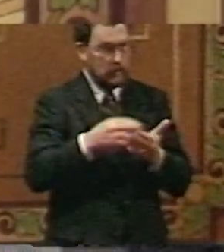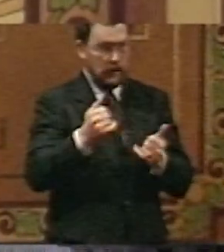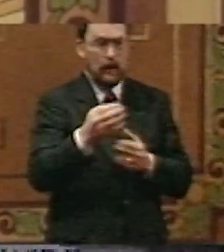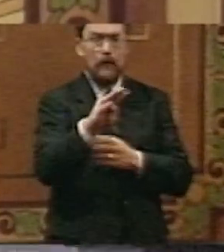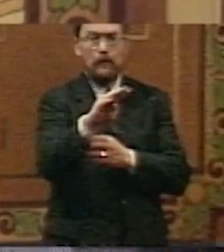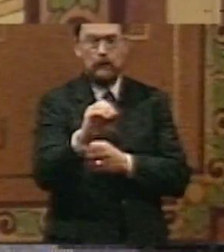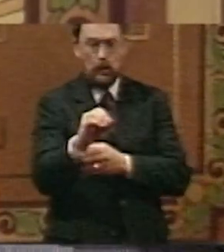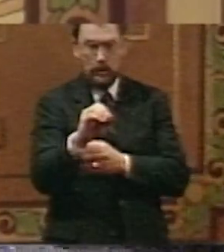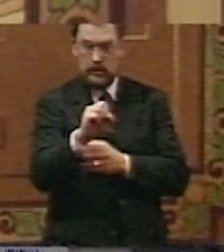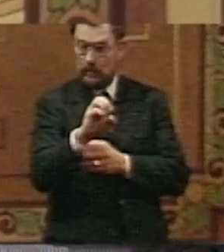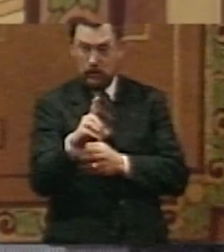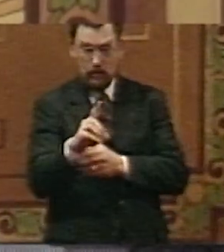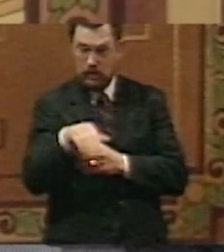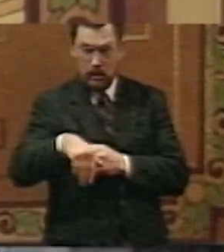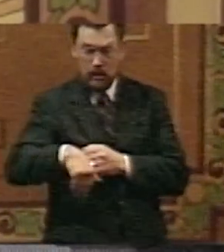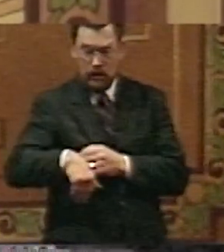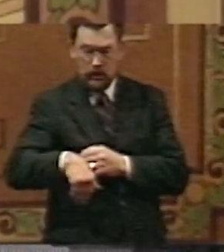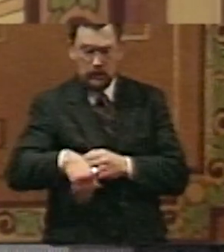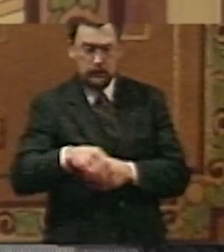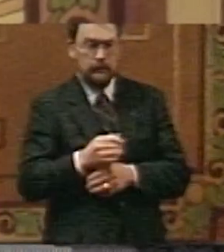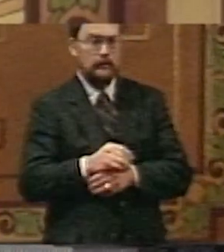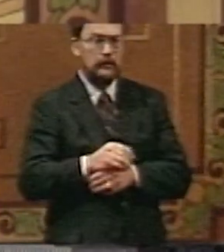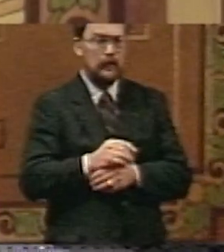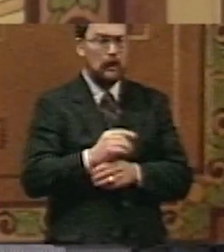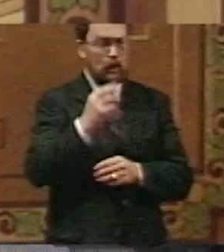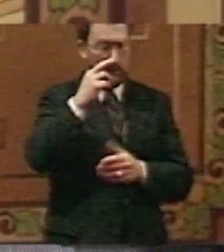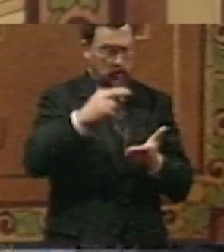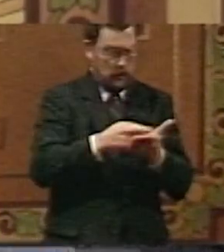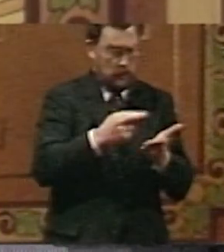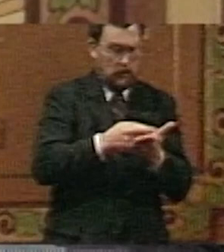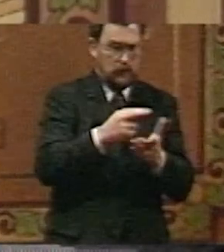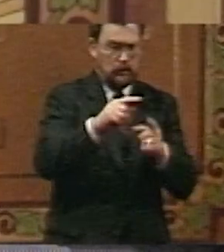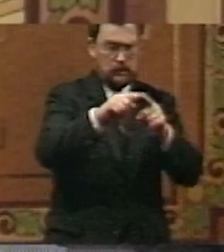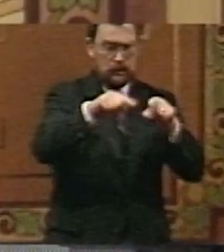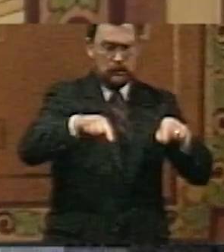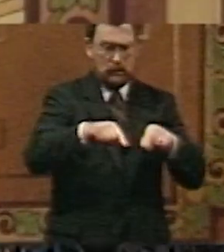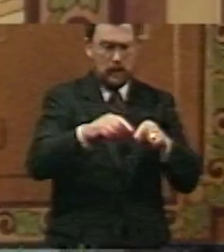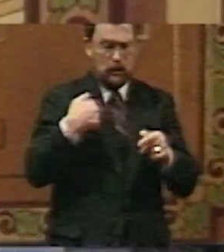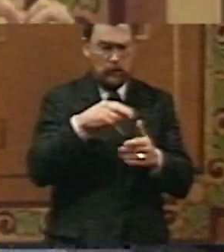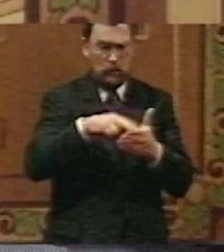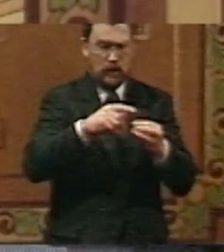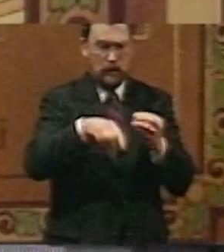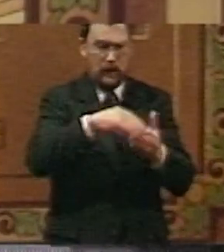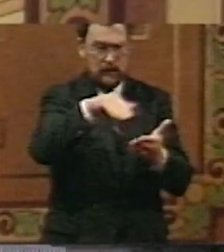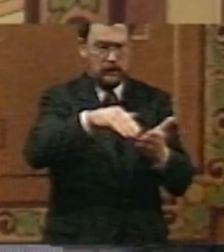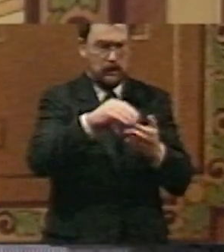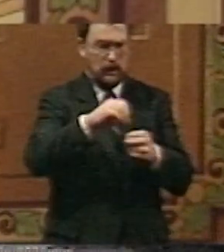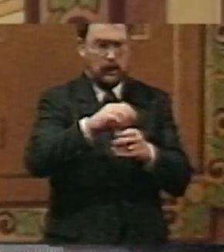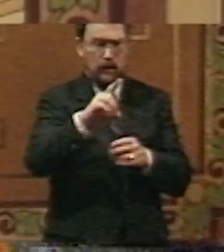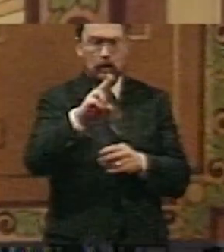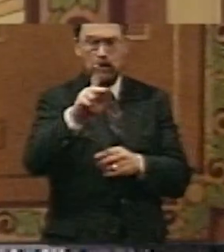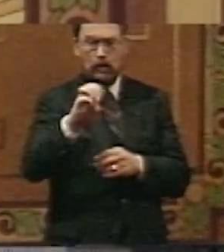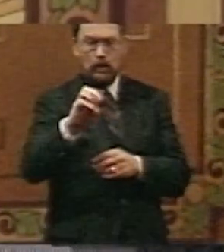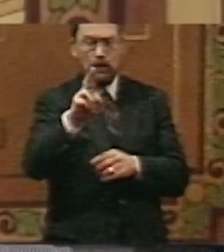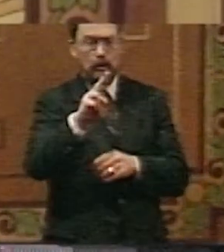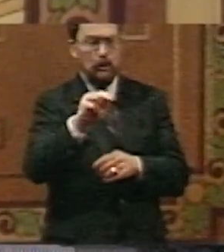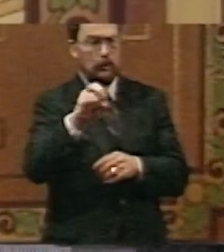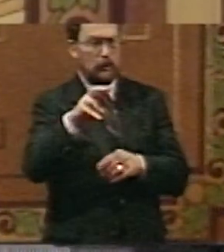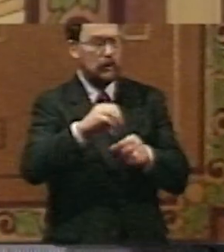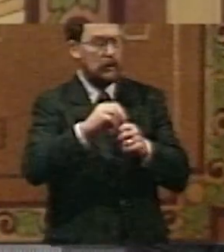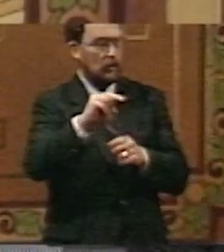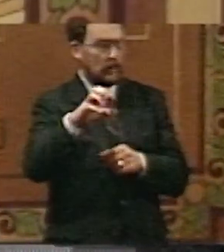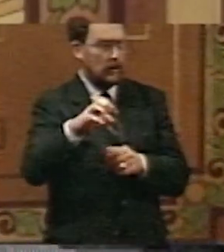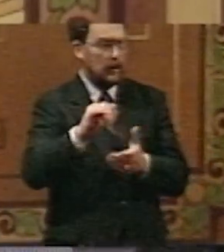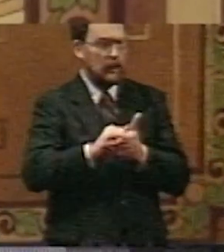there are 40, and South Dakota is not one of them. The research triangle that we read about centered around Duke University in North Carolina